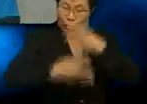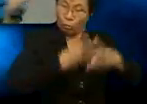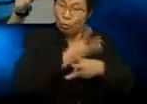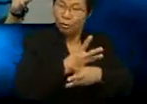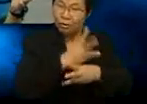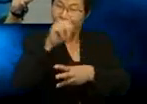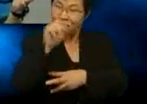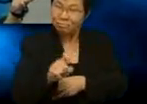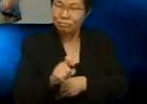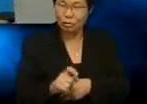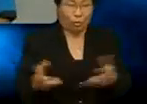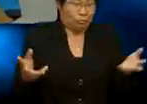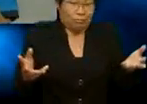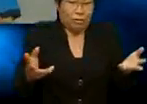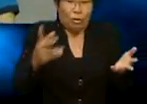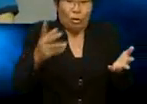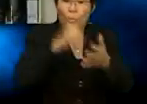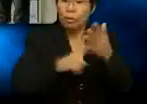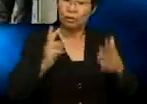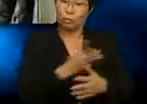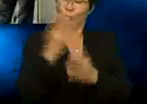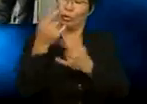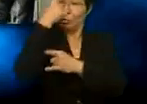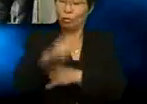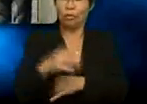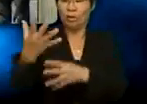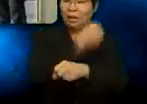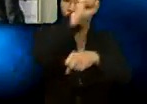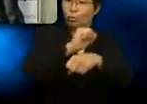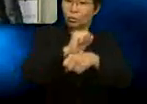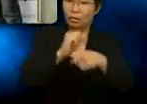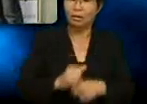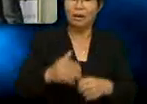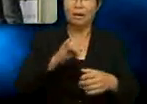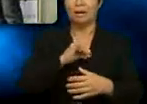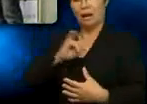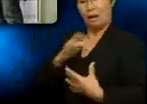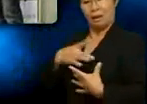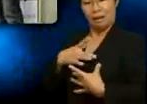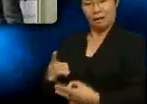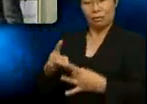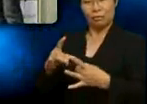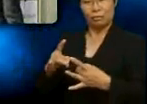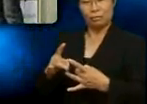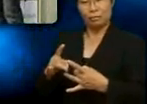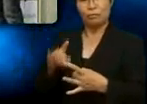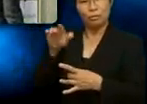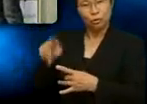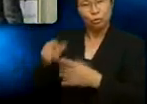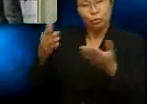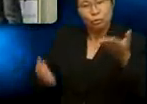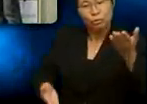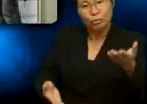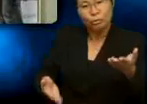Well, what are we waiting for? Let's get to work. Now, I would like to replace some of the mistakes that you made before you met me.